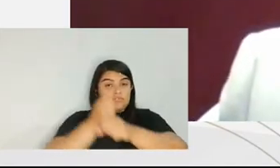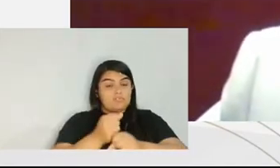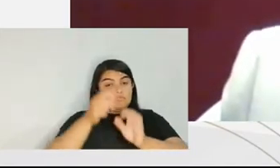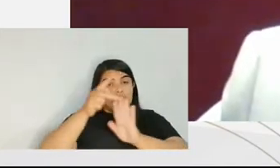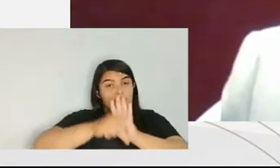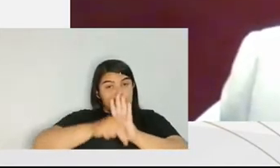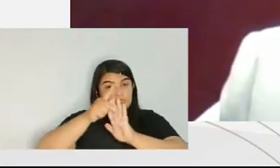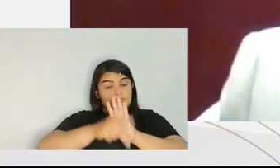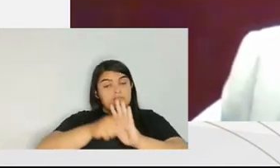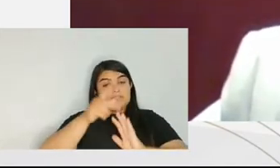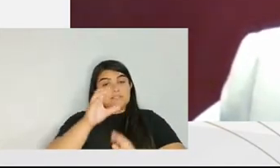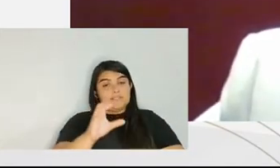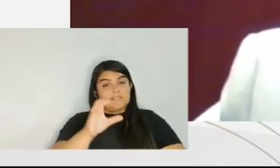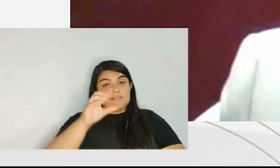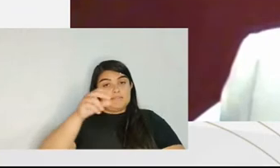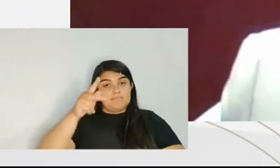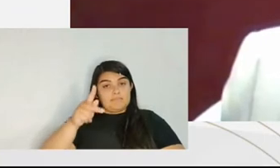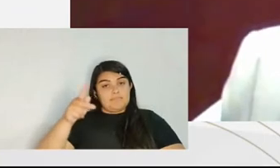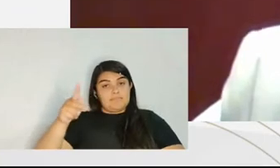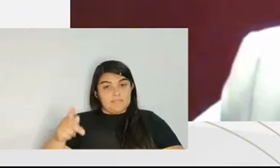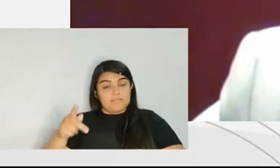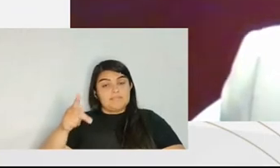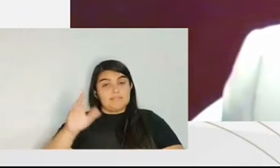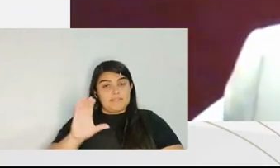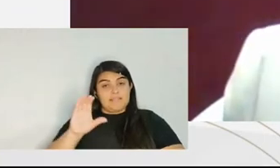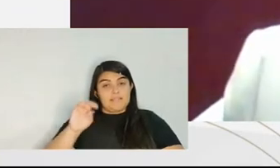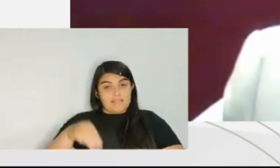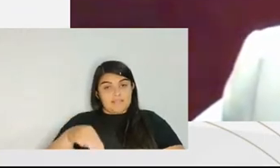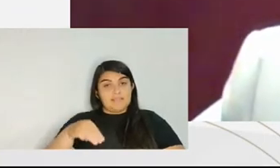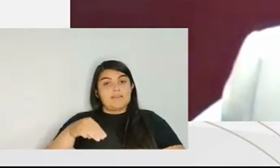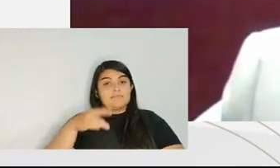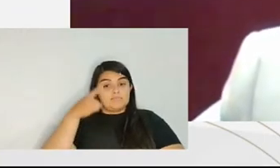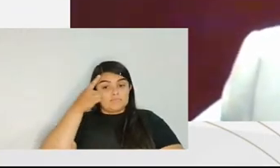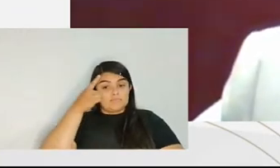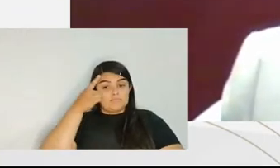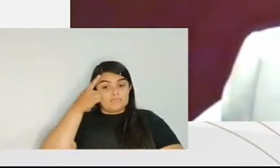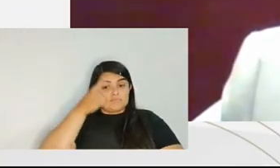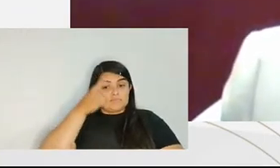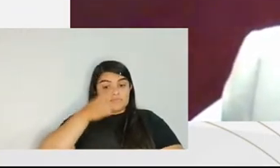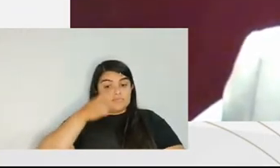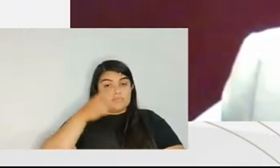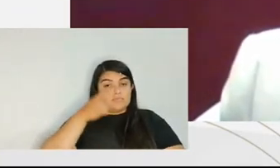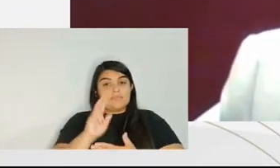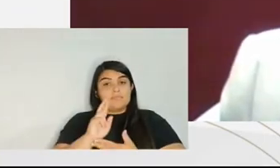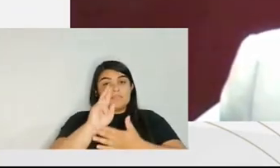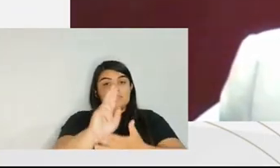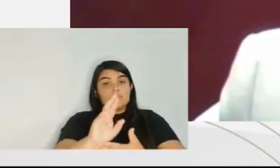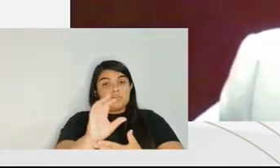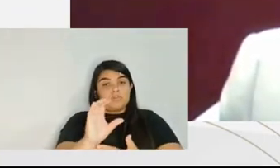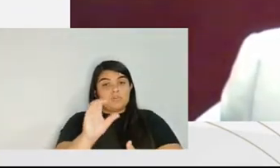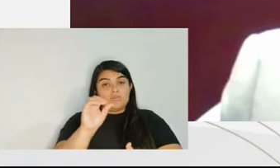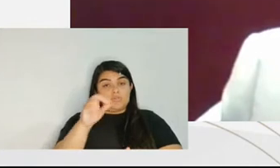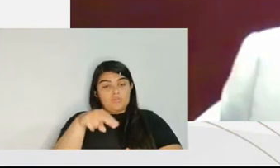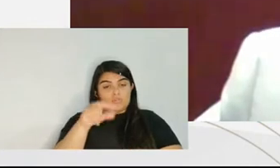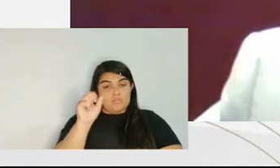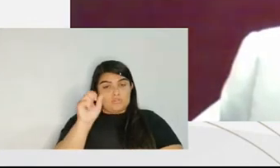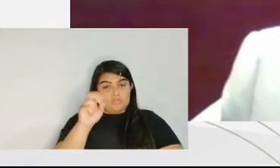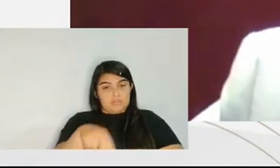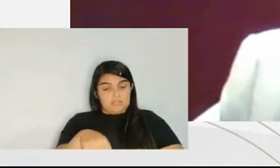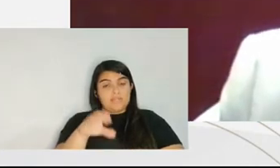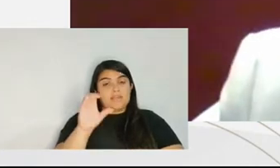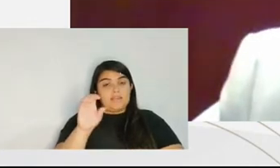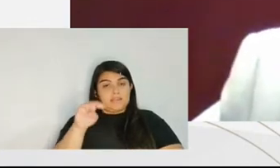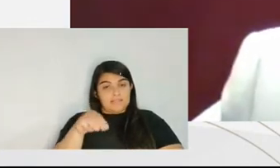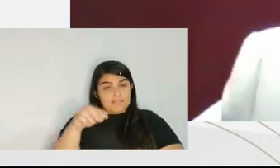is very important in this project that we've been debating. And he is the representative of